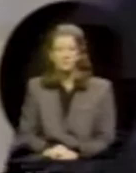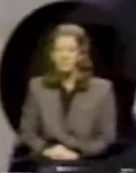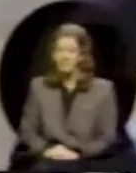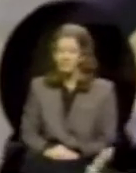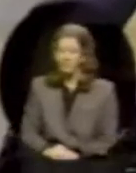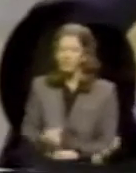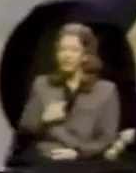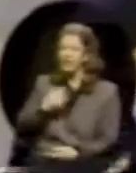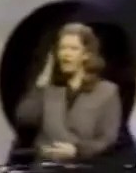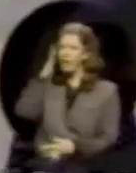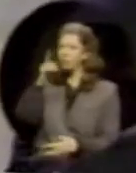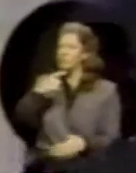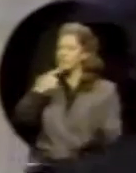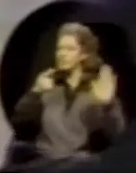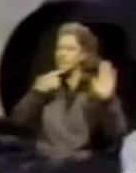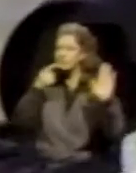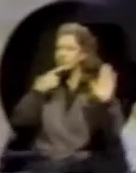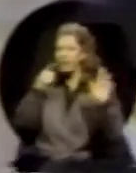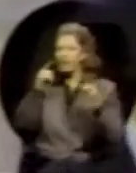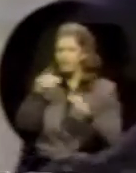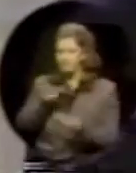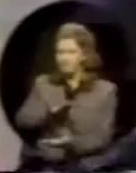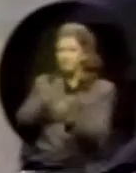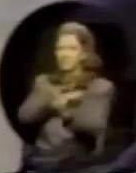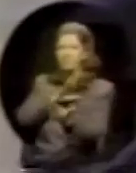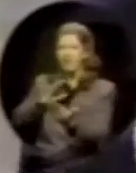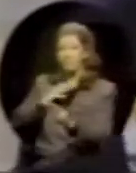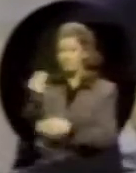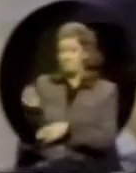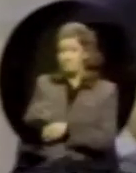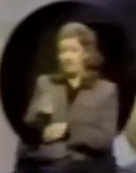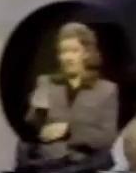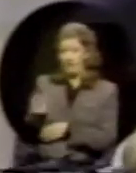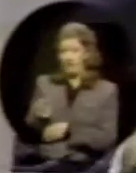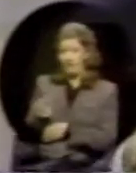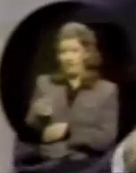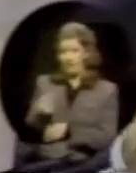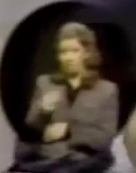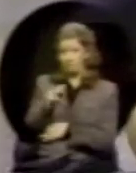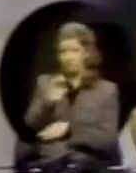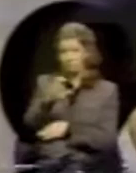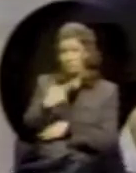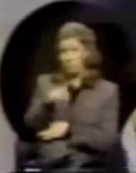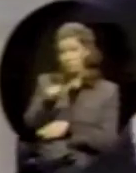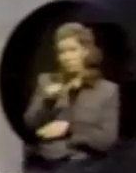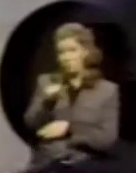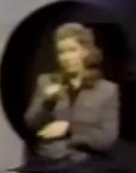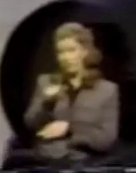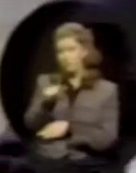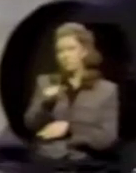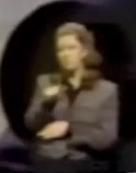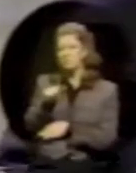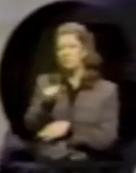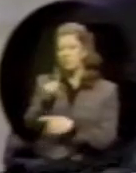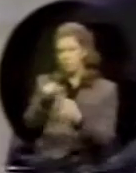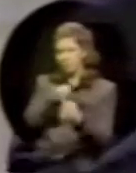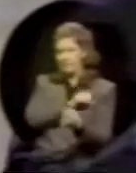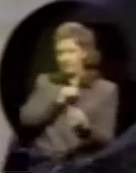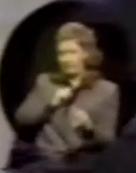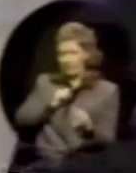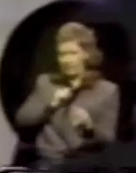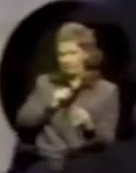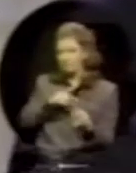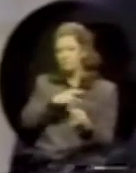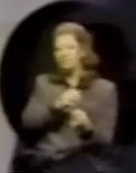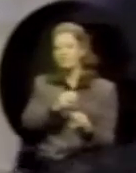I will be testifying to Congress on Monday, the 21st, to the Senate, and I will